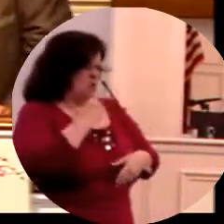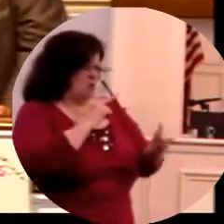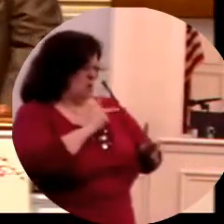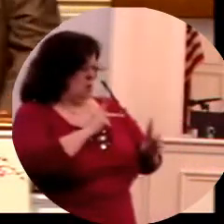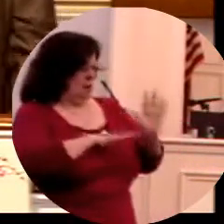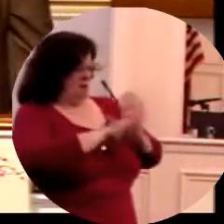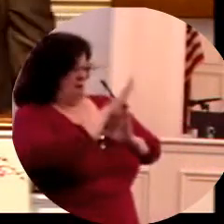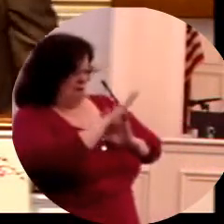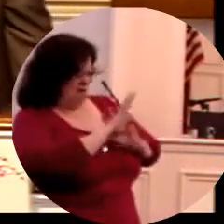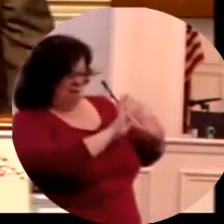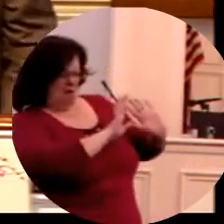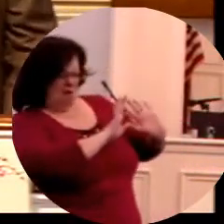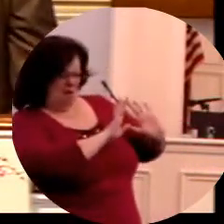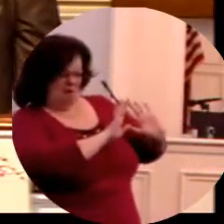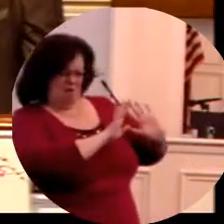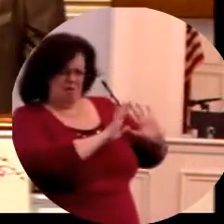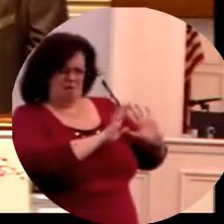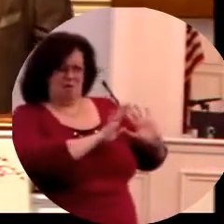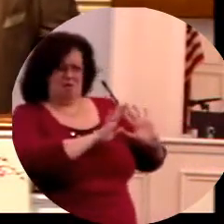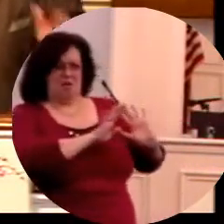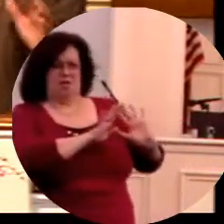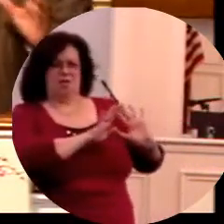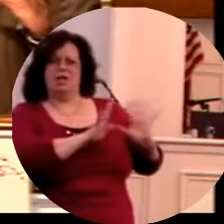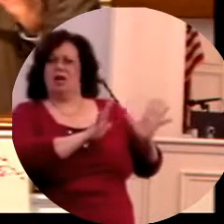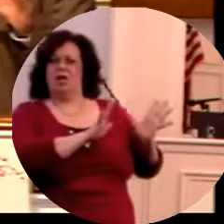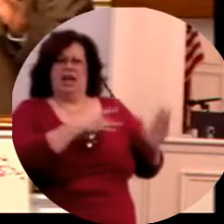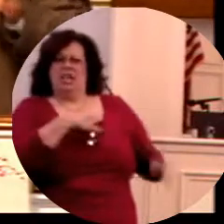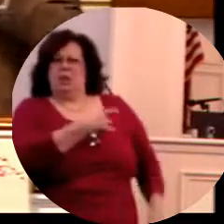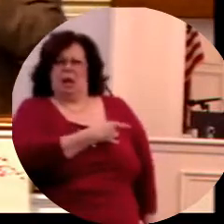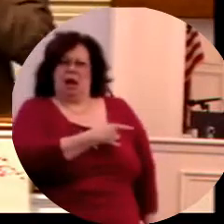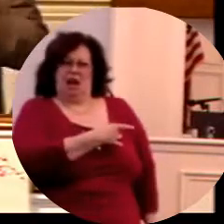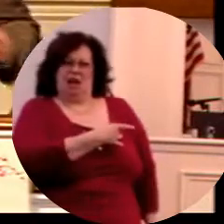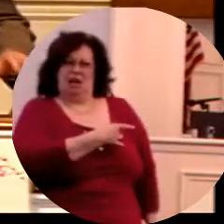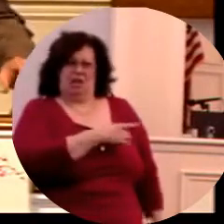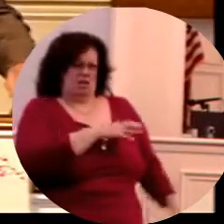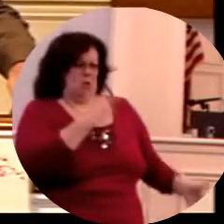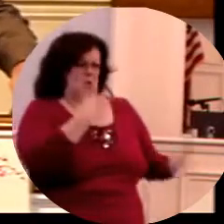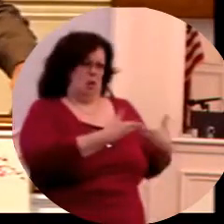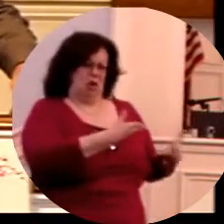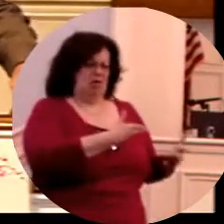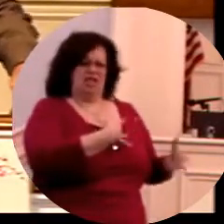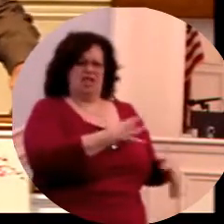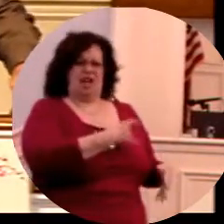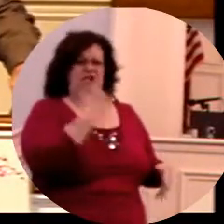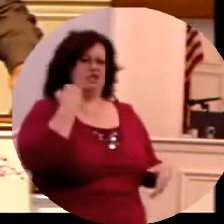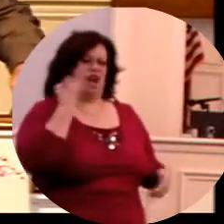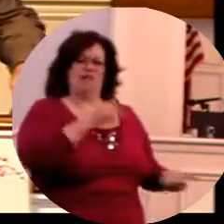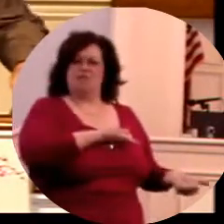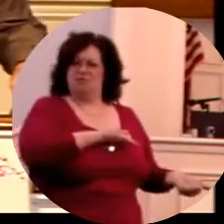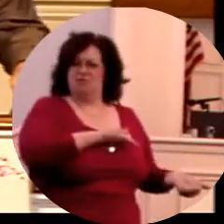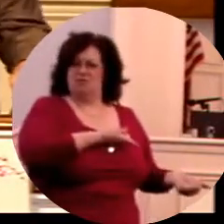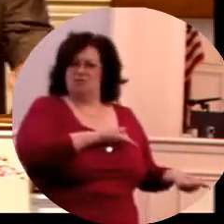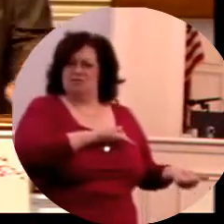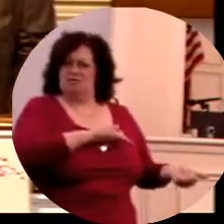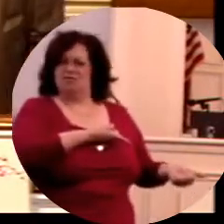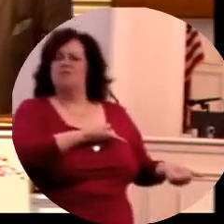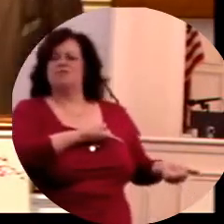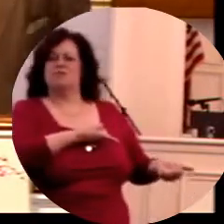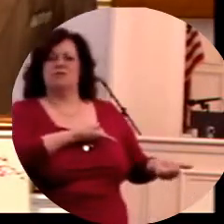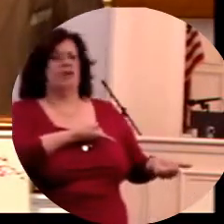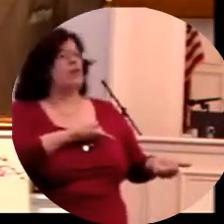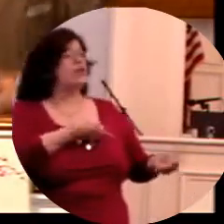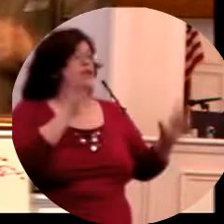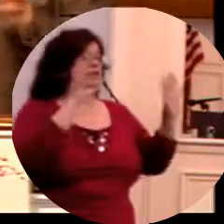Egypt, so a new king arose, and because of that threat of their prosperity and them being